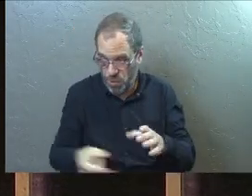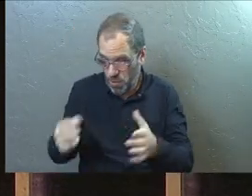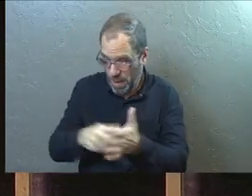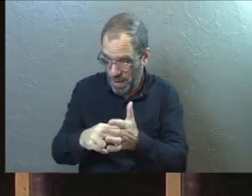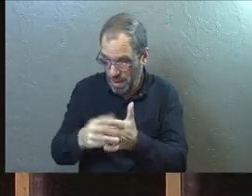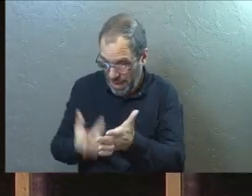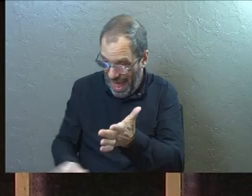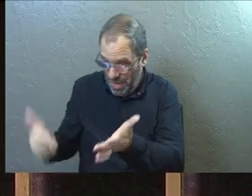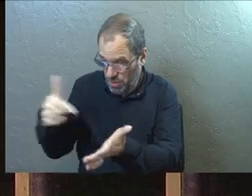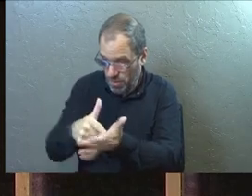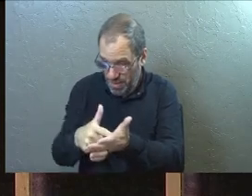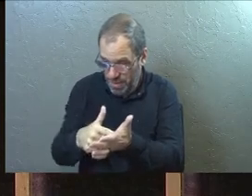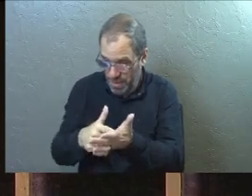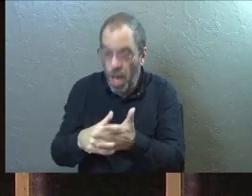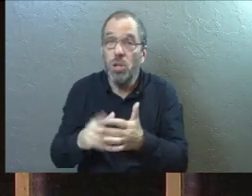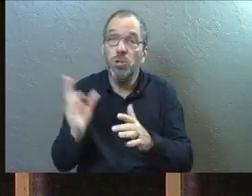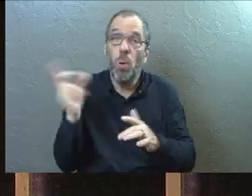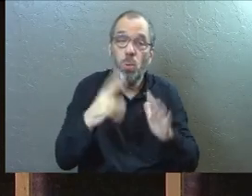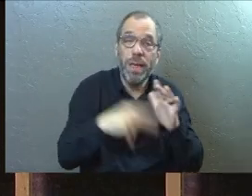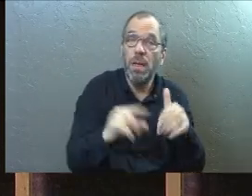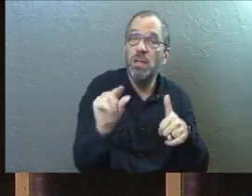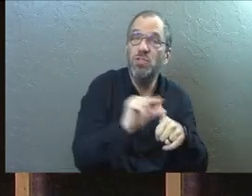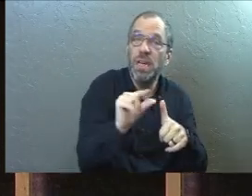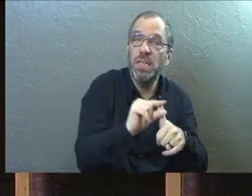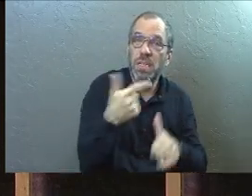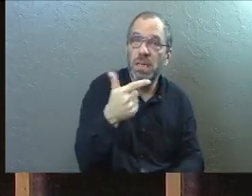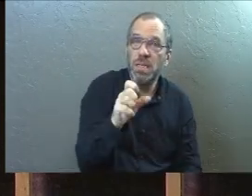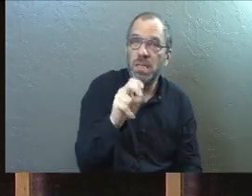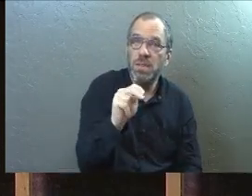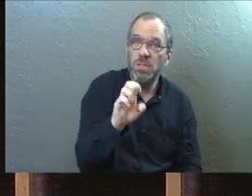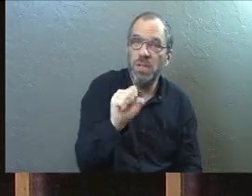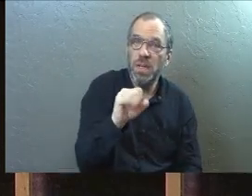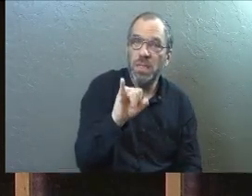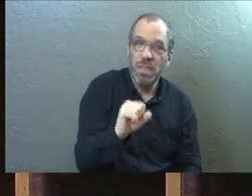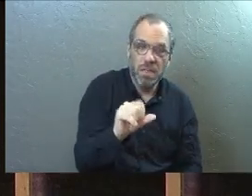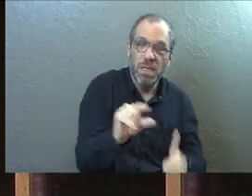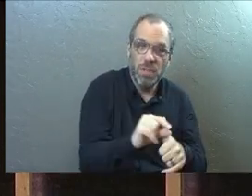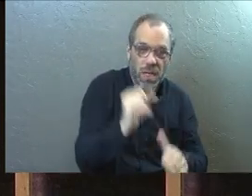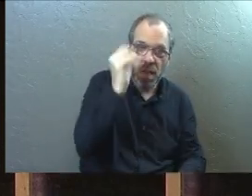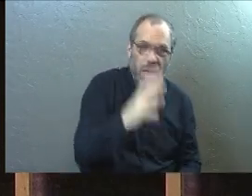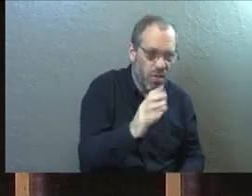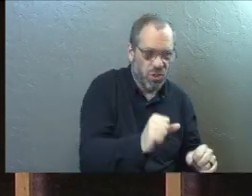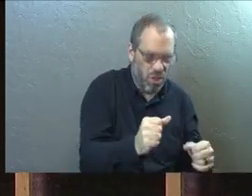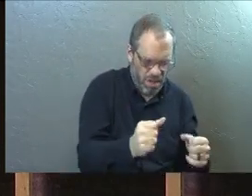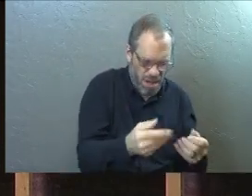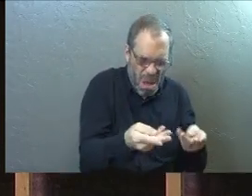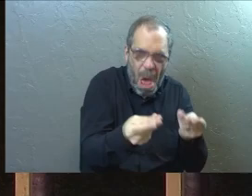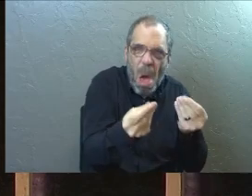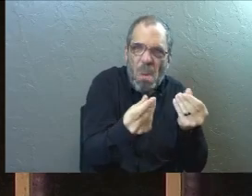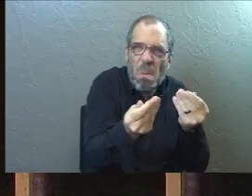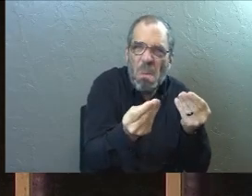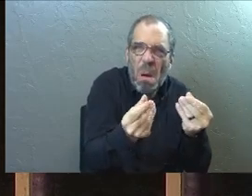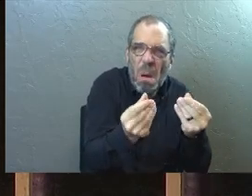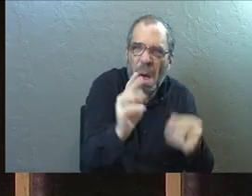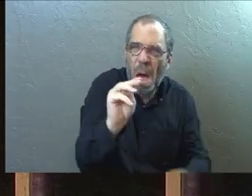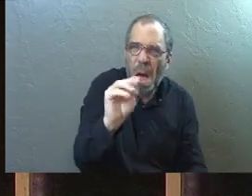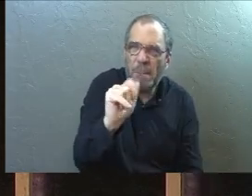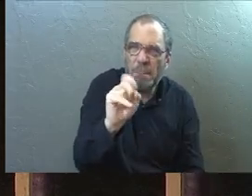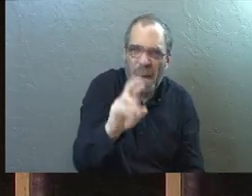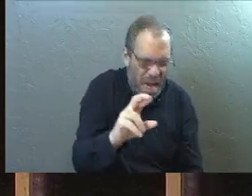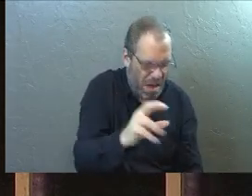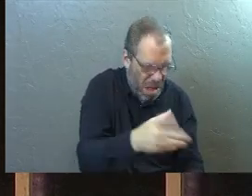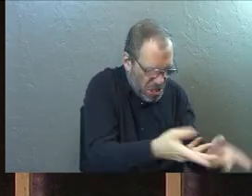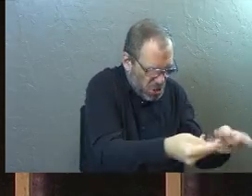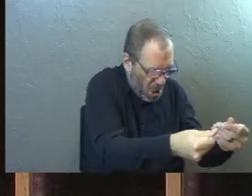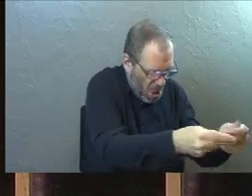Lazarus. So go back to Genesis and the scripture says that God took particles, matter from